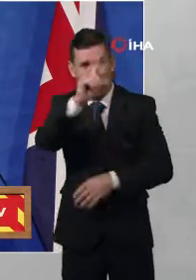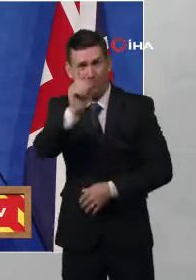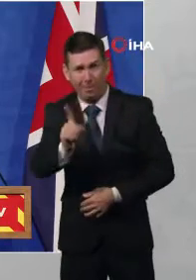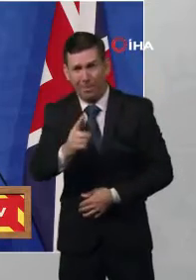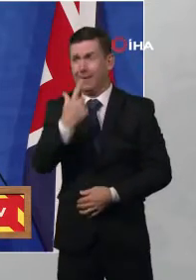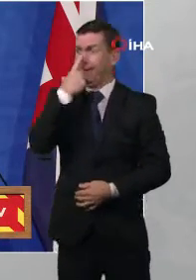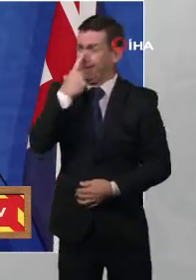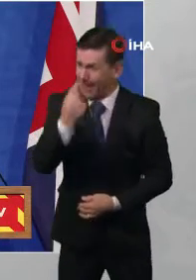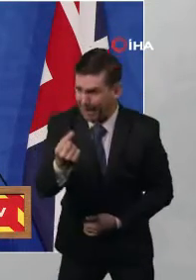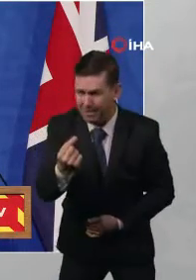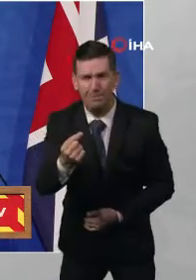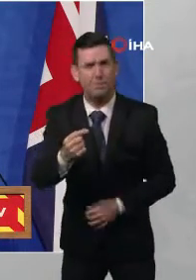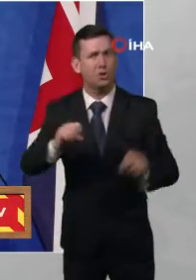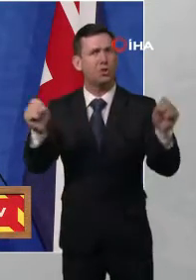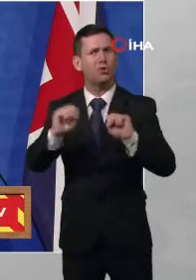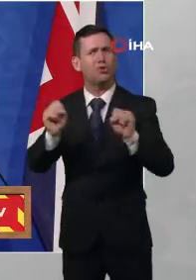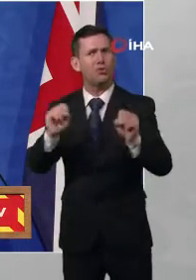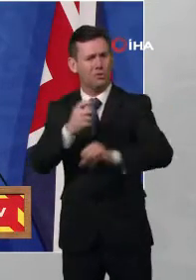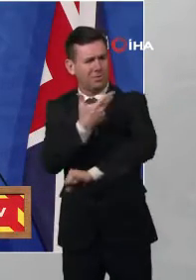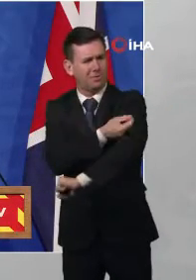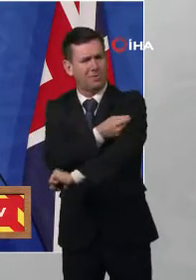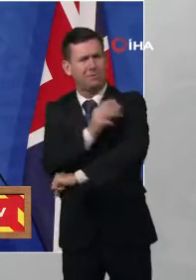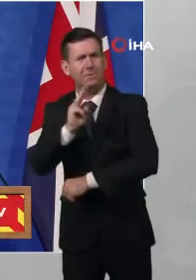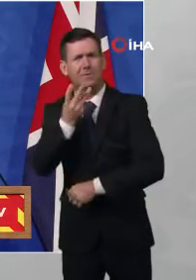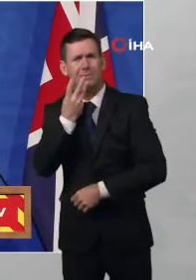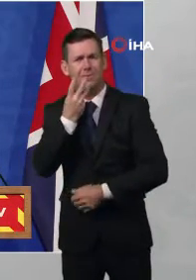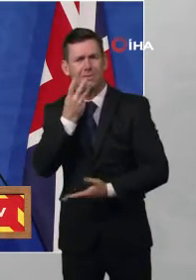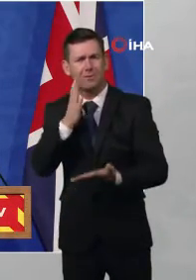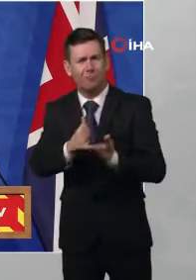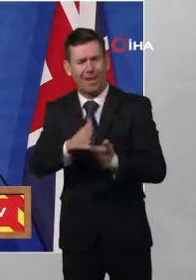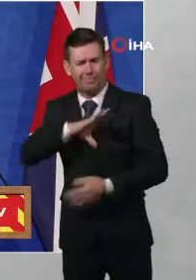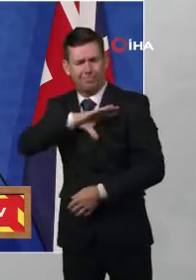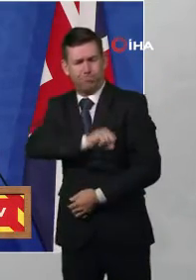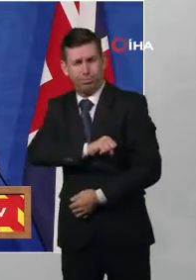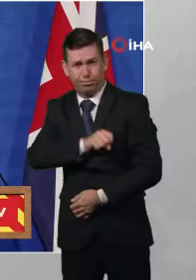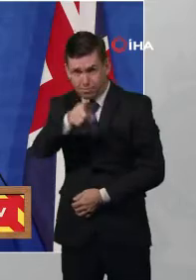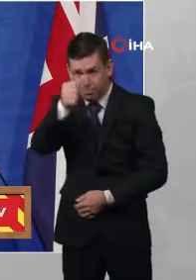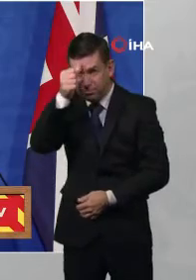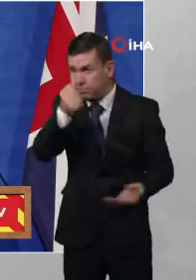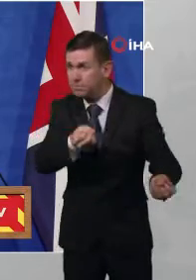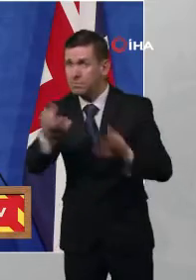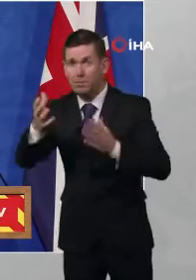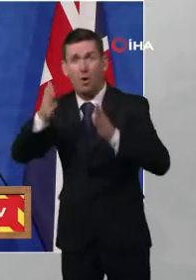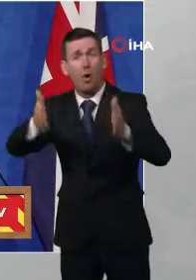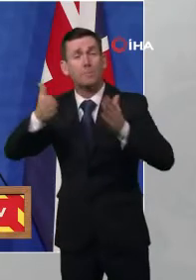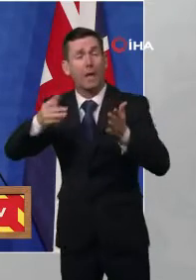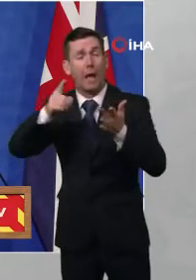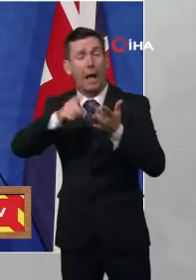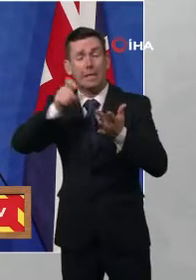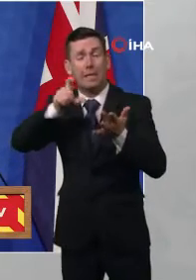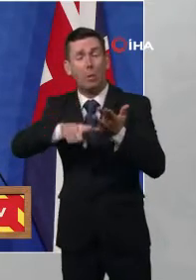had their booster and it's absolutely heartbreaking that as many as 90% of those in intensive care with COVID